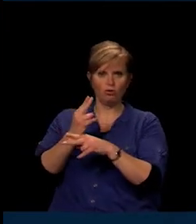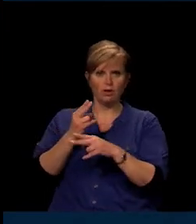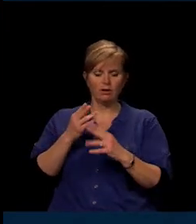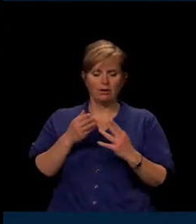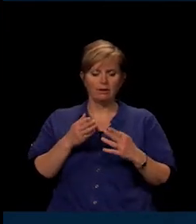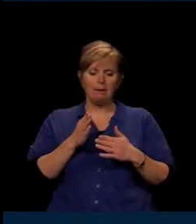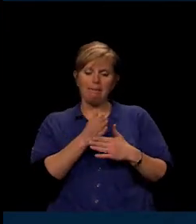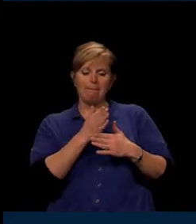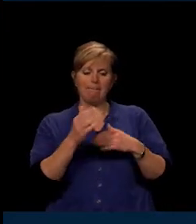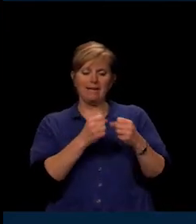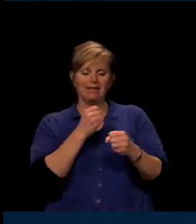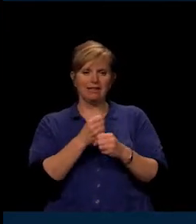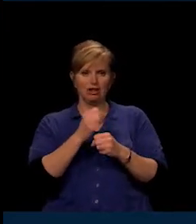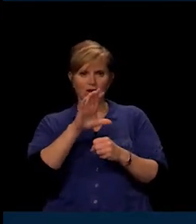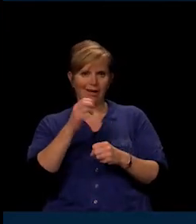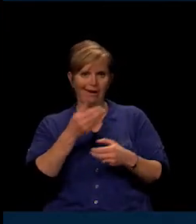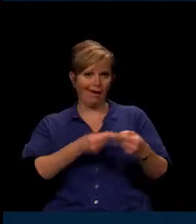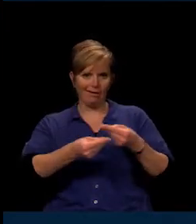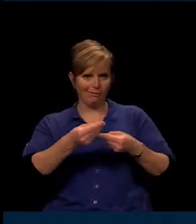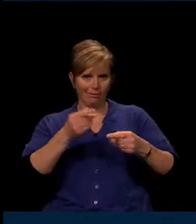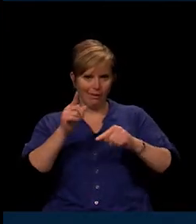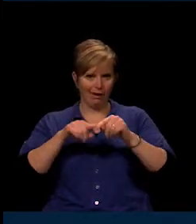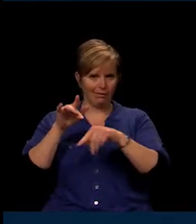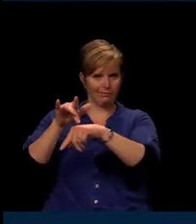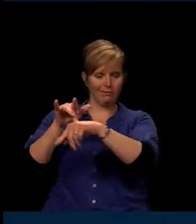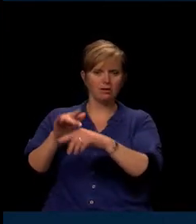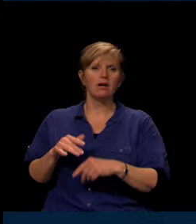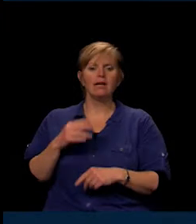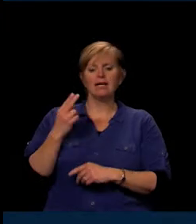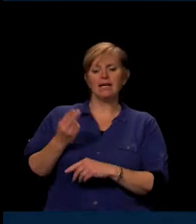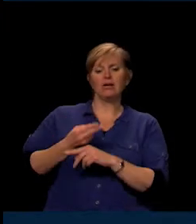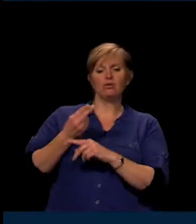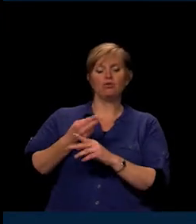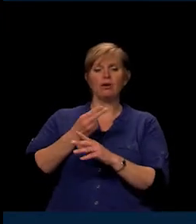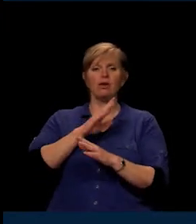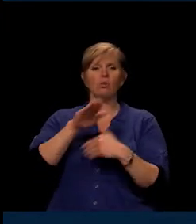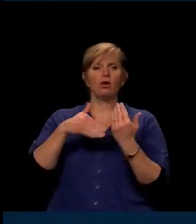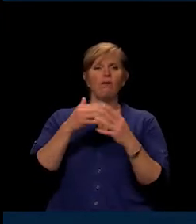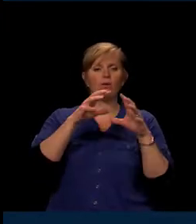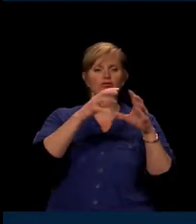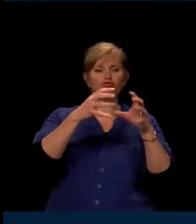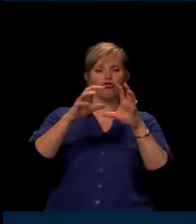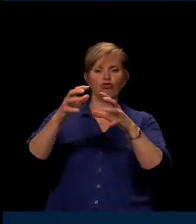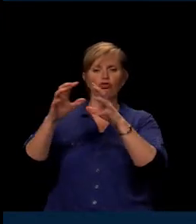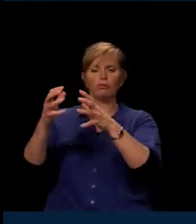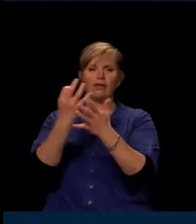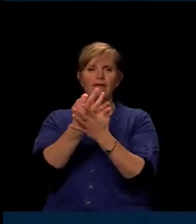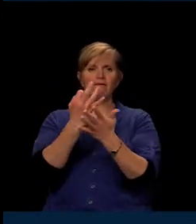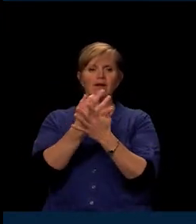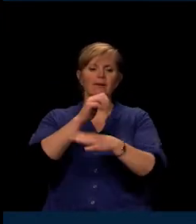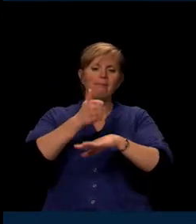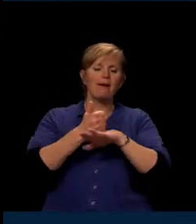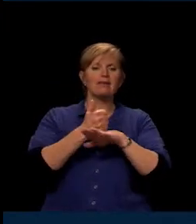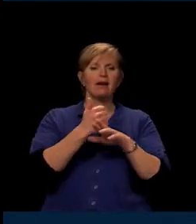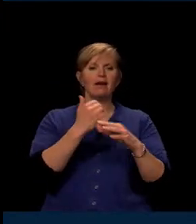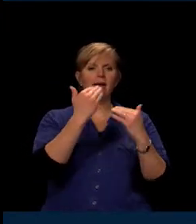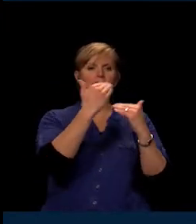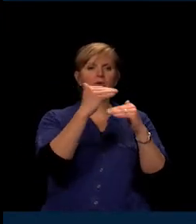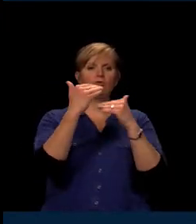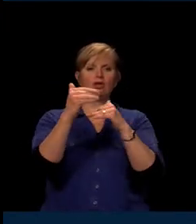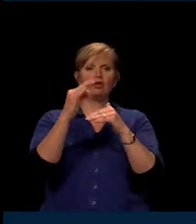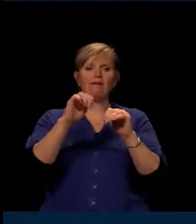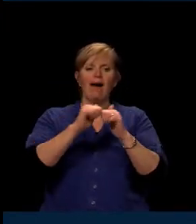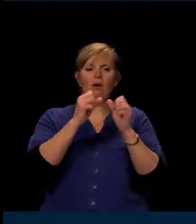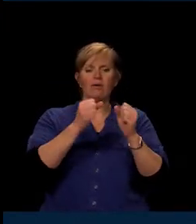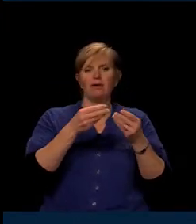flow. Historically, we've always grouped our funds based on the restrictions around the expenditure. And